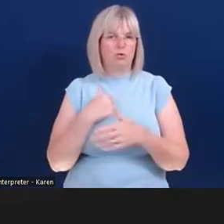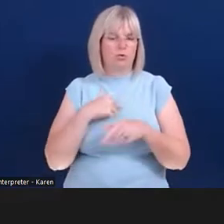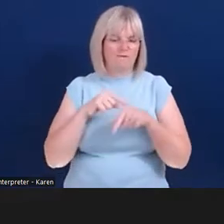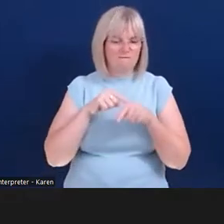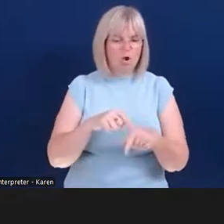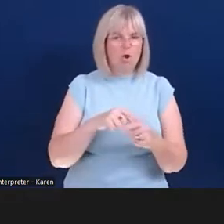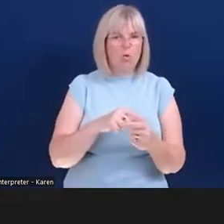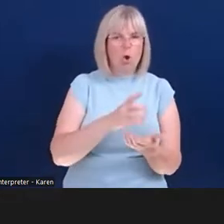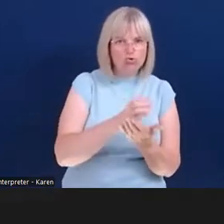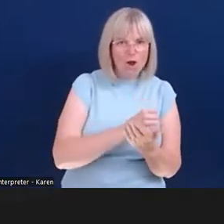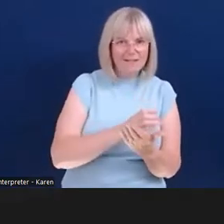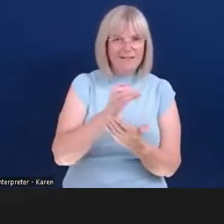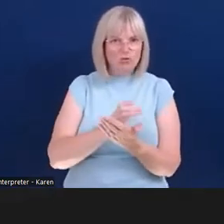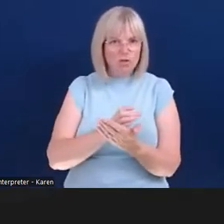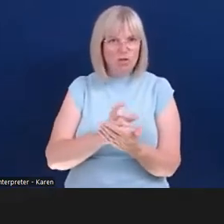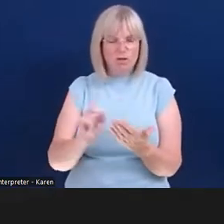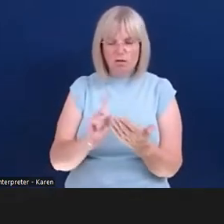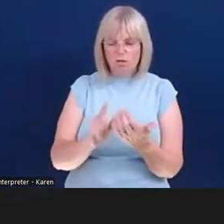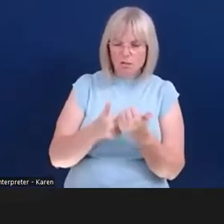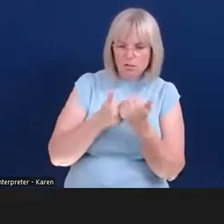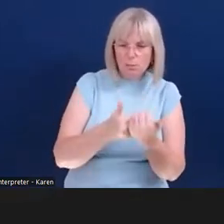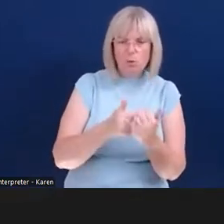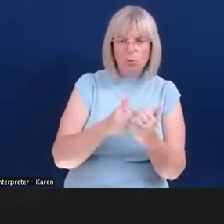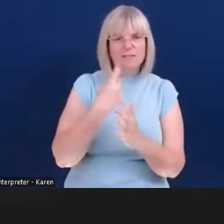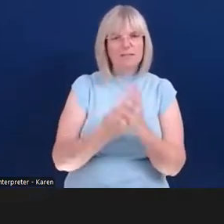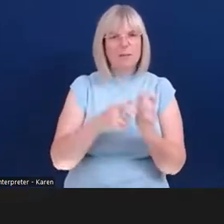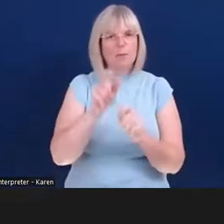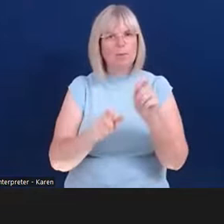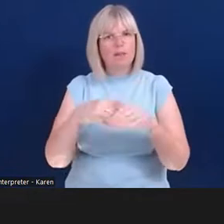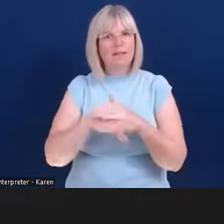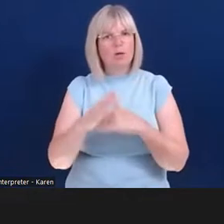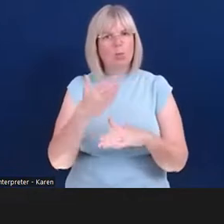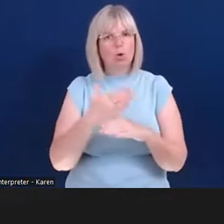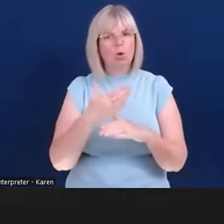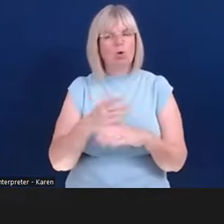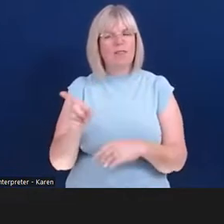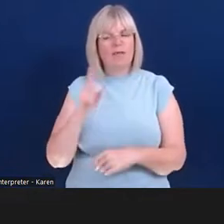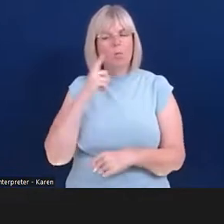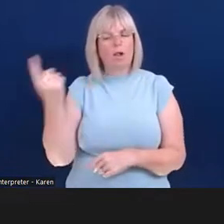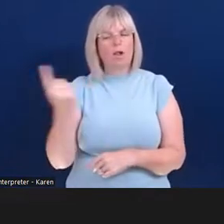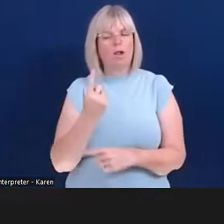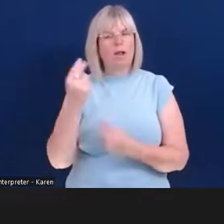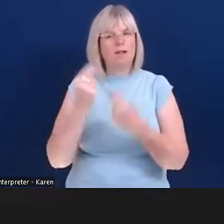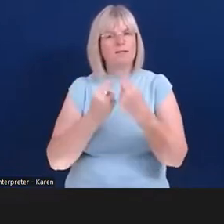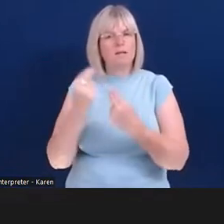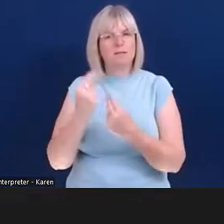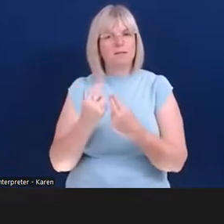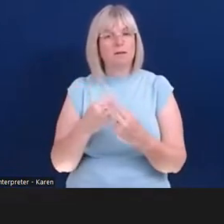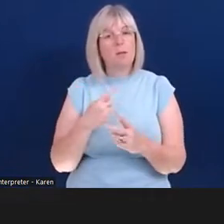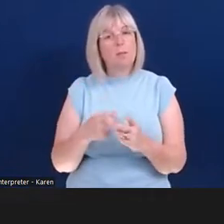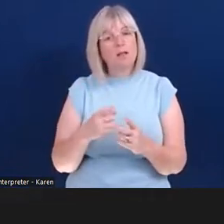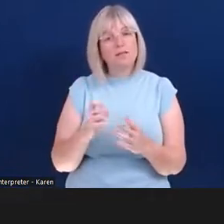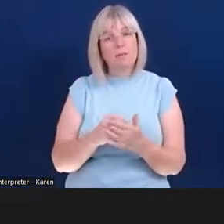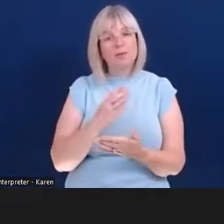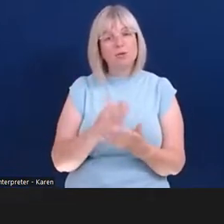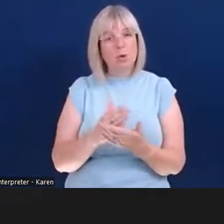what you're doing to support disabled people within the workplace. Just to confirm that you're employing disabled people within the workplace,